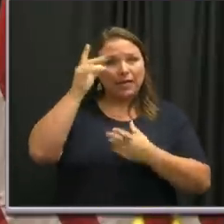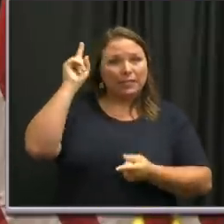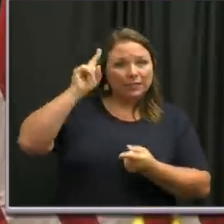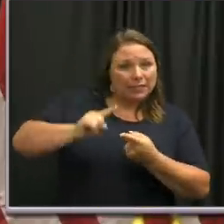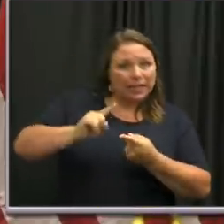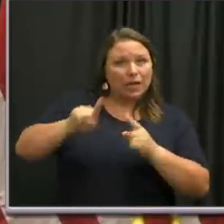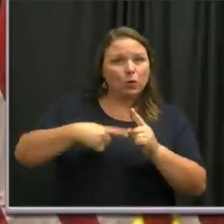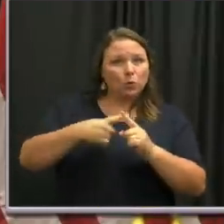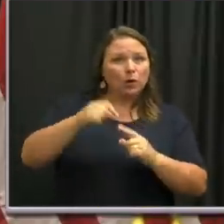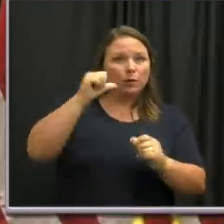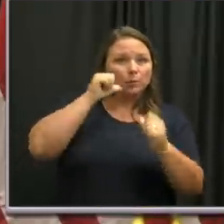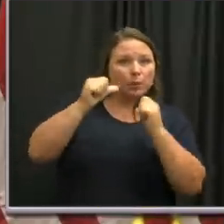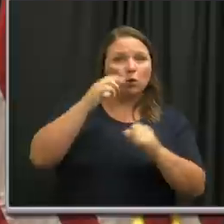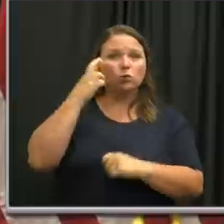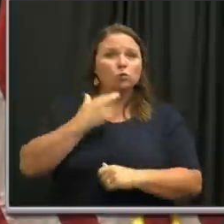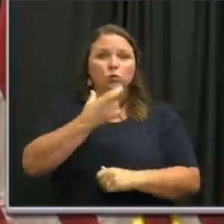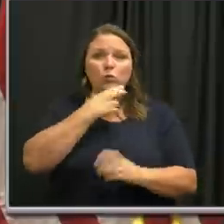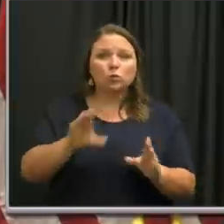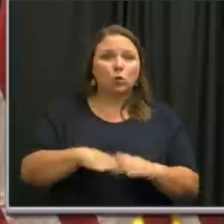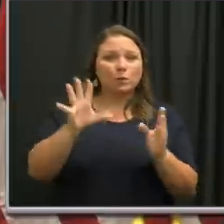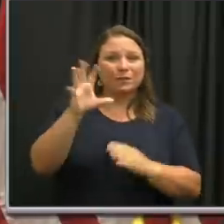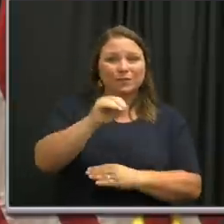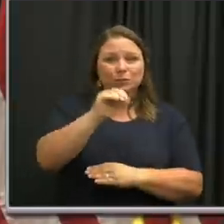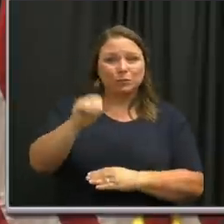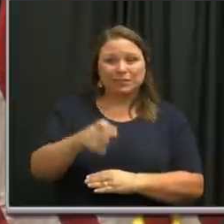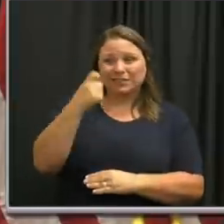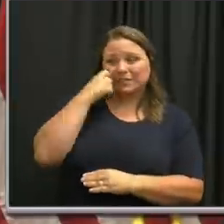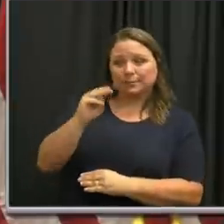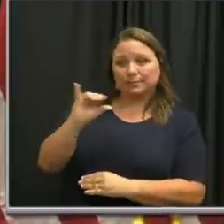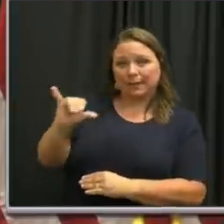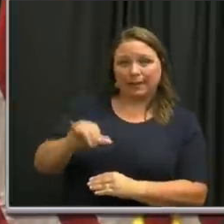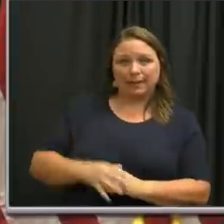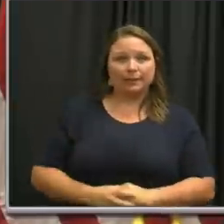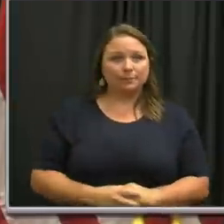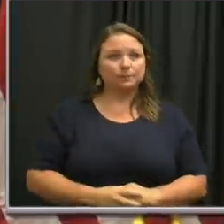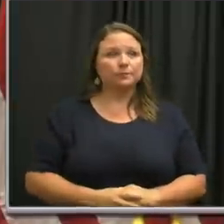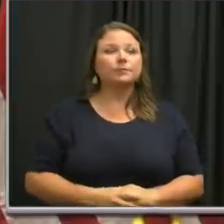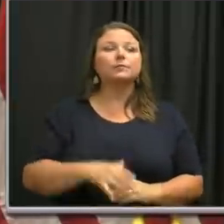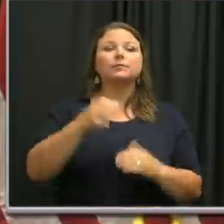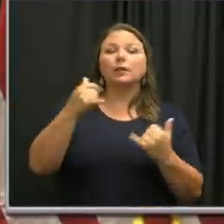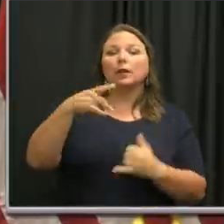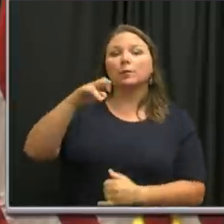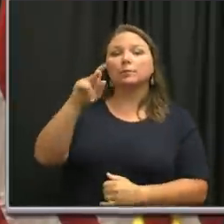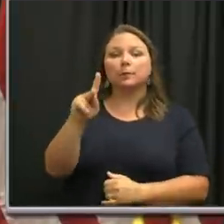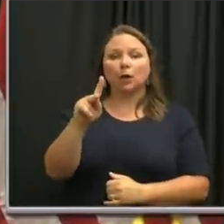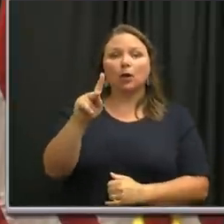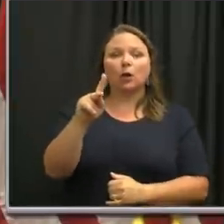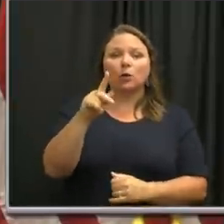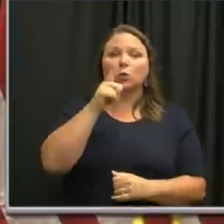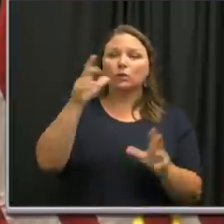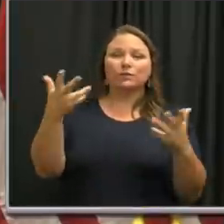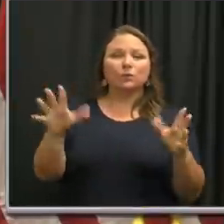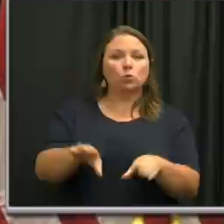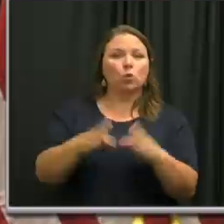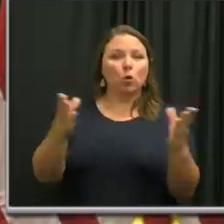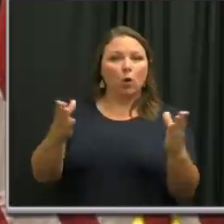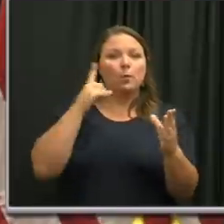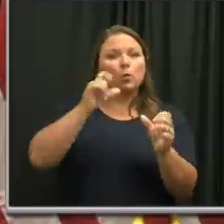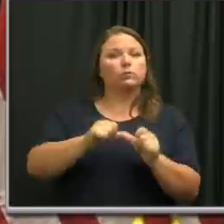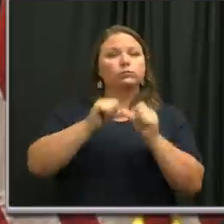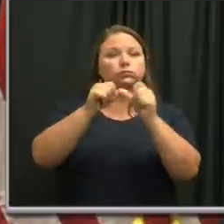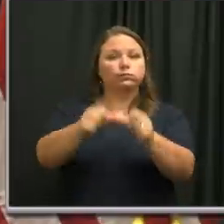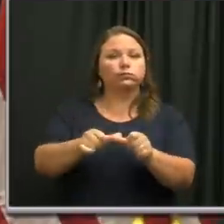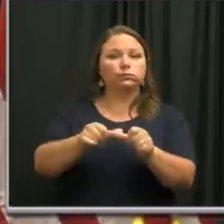restaurants operated at 50% capacity in May. Now, Metro Parks facilities opened in Phase 3 will remain